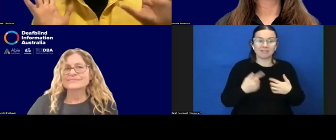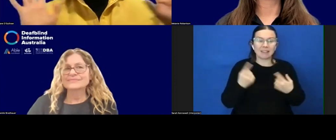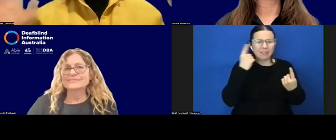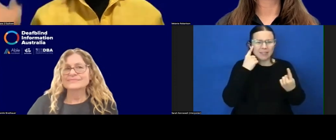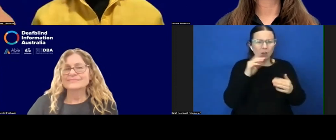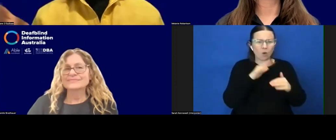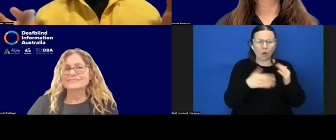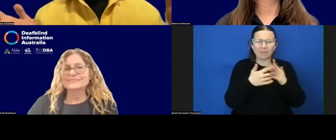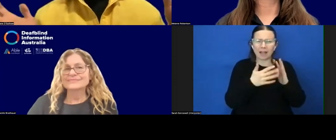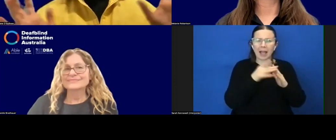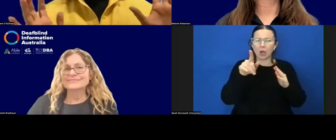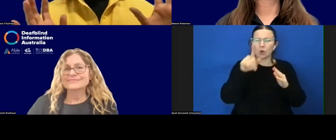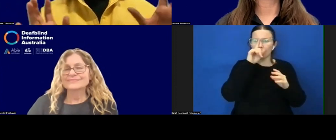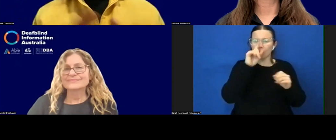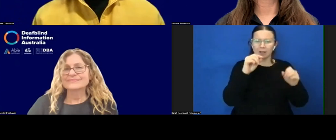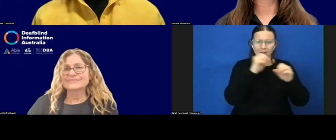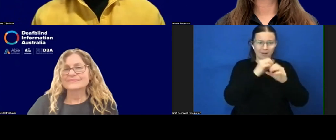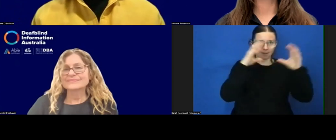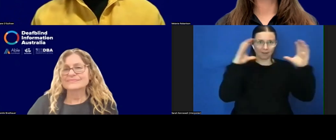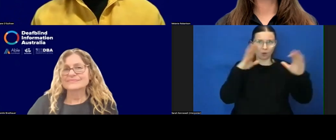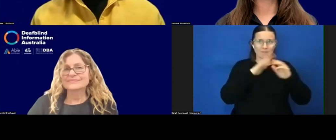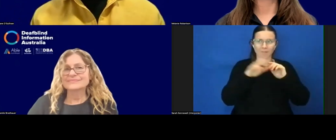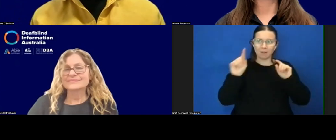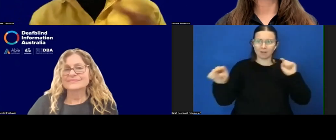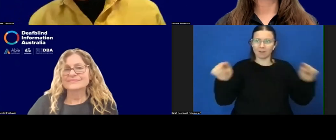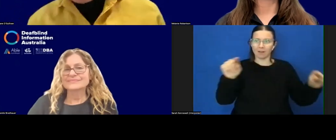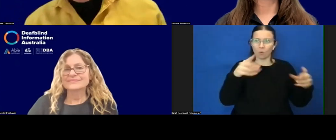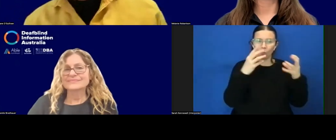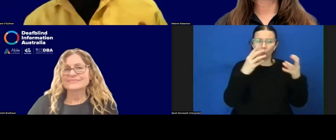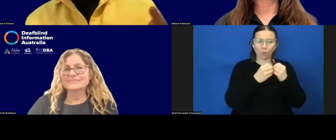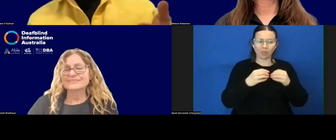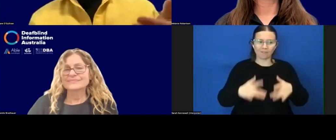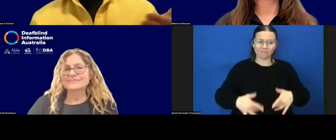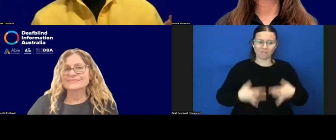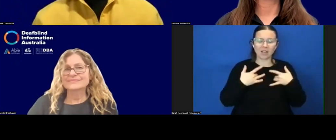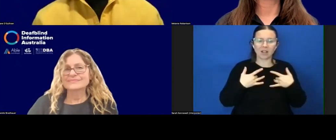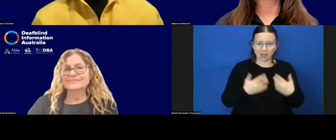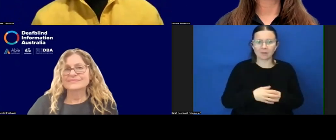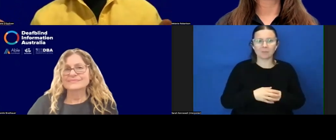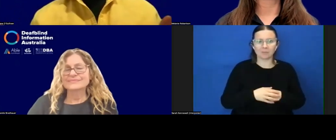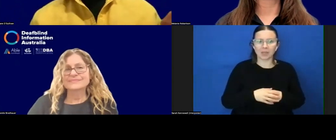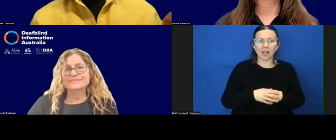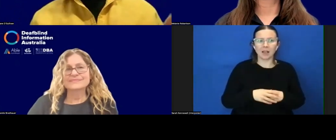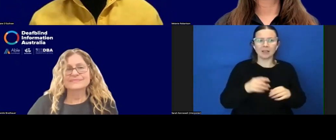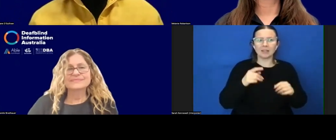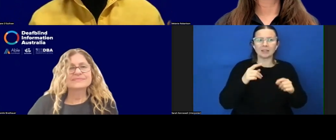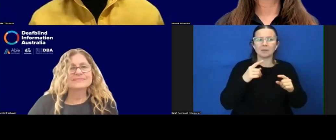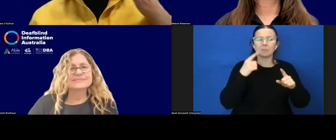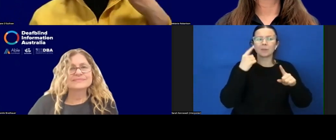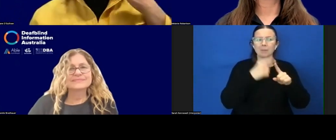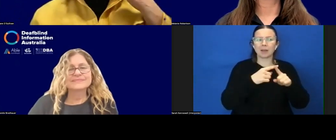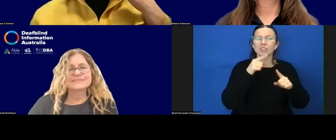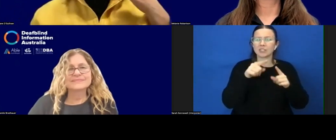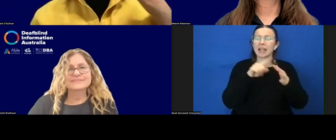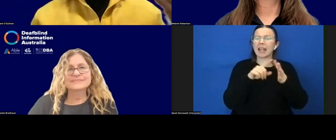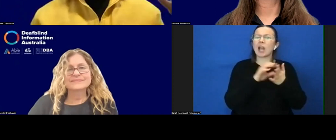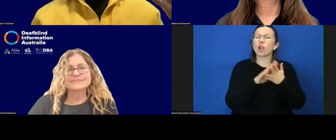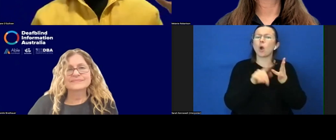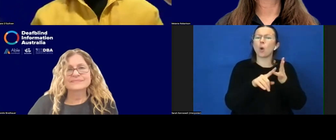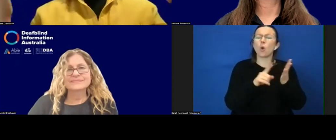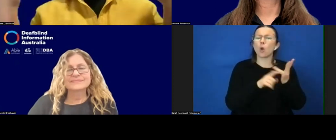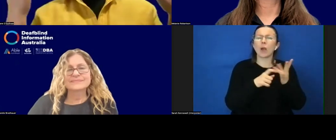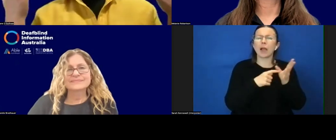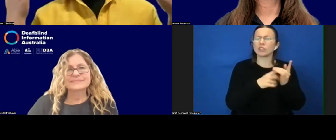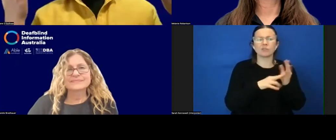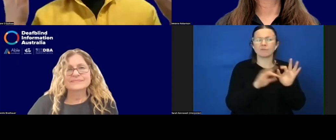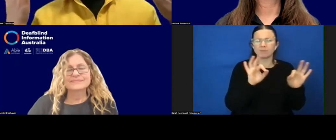be able to paint a picture of how big things are. And I do think also, uh, people, this is an echolocation, but people will have a sense